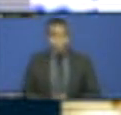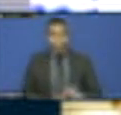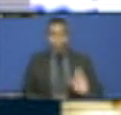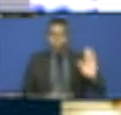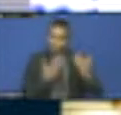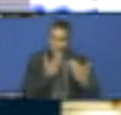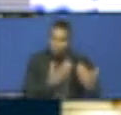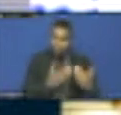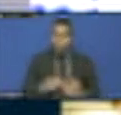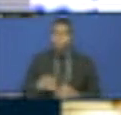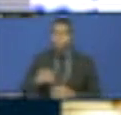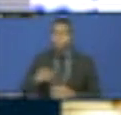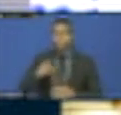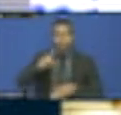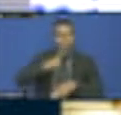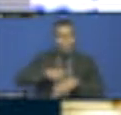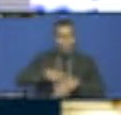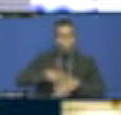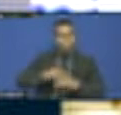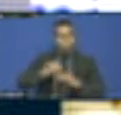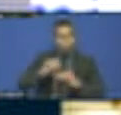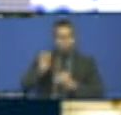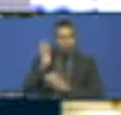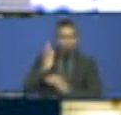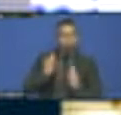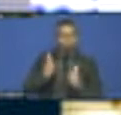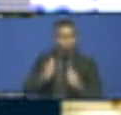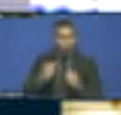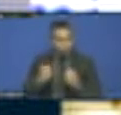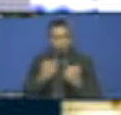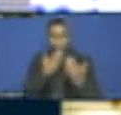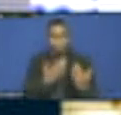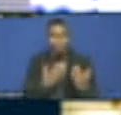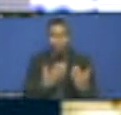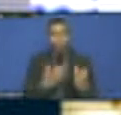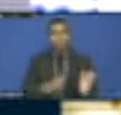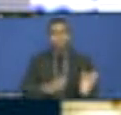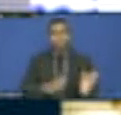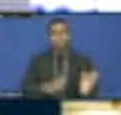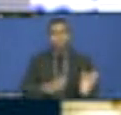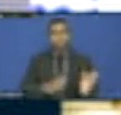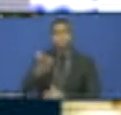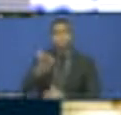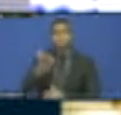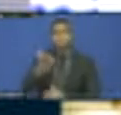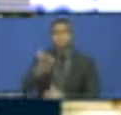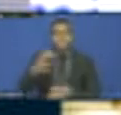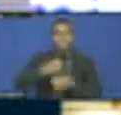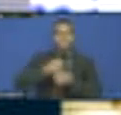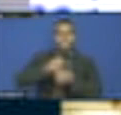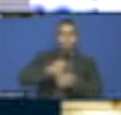there was... Yes. No, Mali. The representative from Mali, please. And then we'll bring it over here. That will be the final intervention.